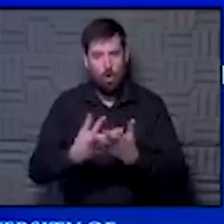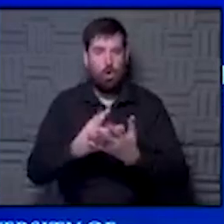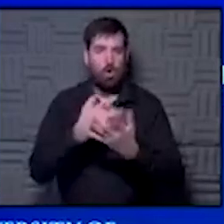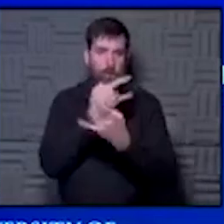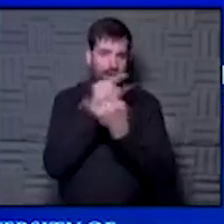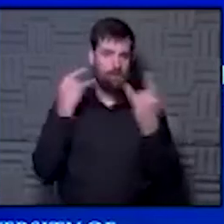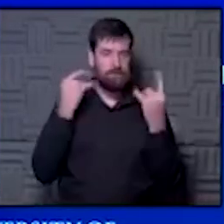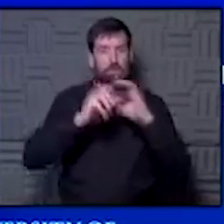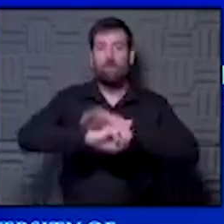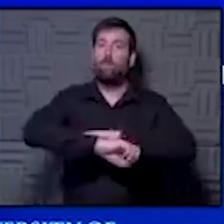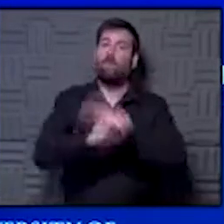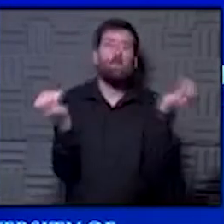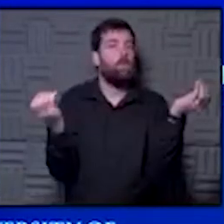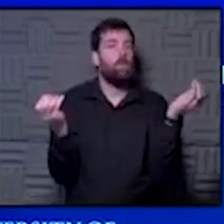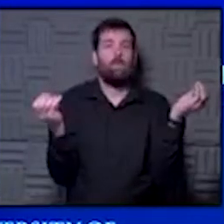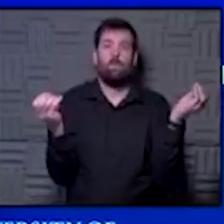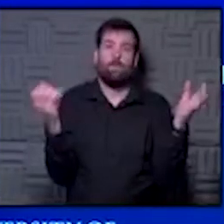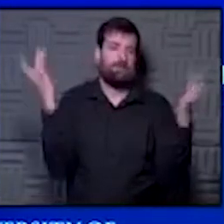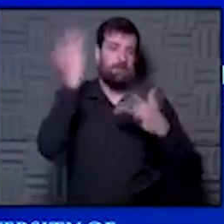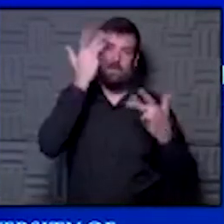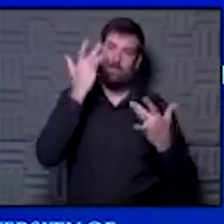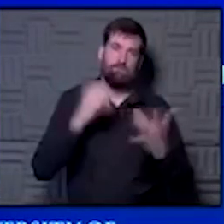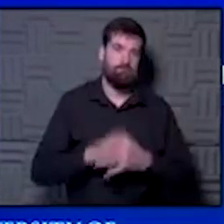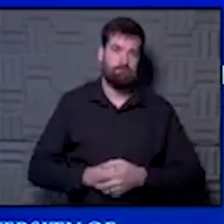and nobody got sick.